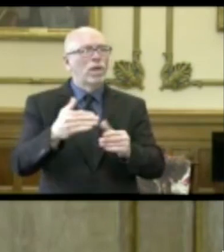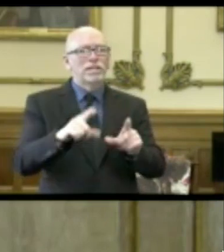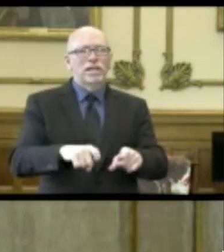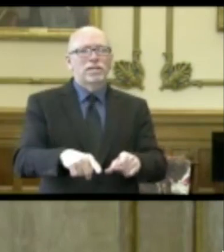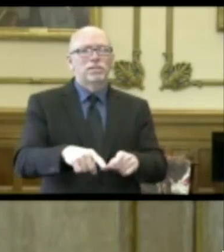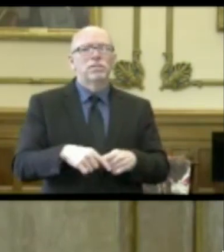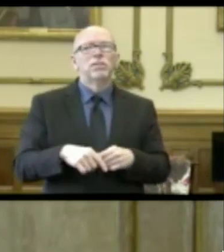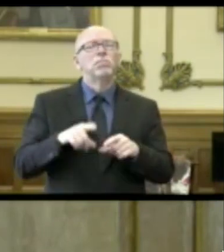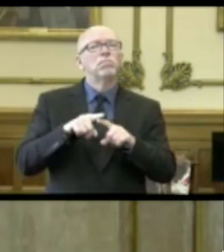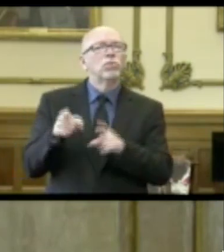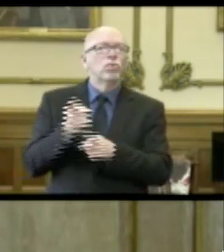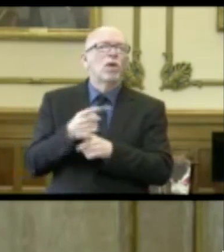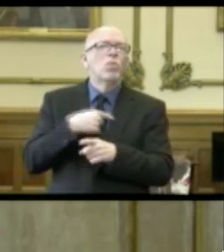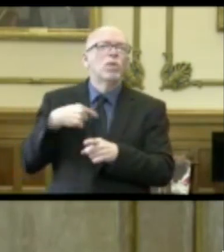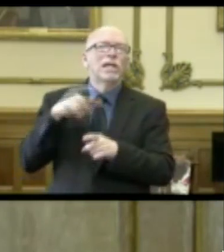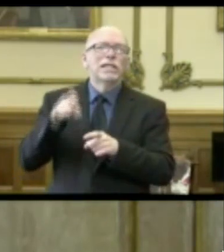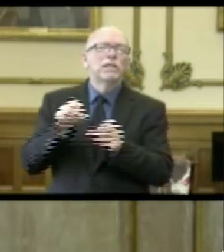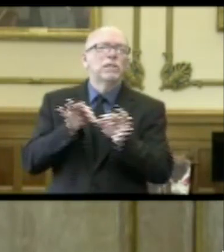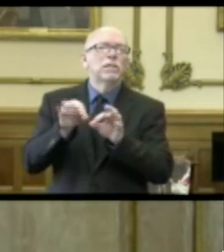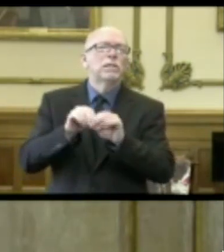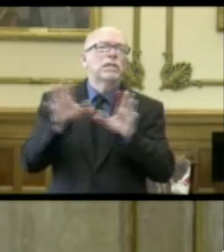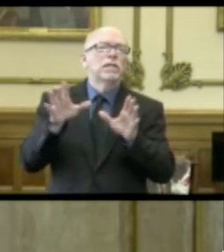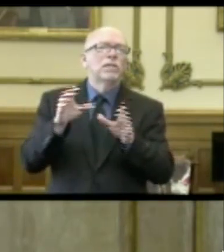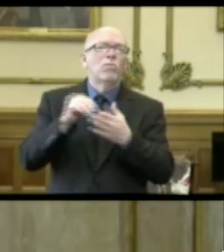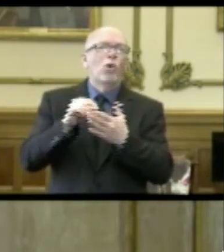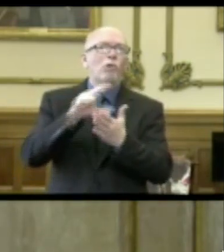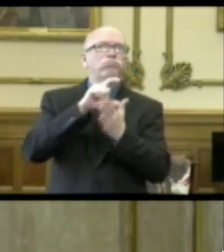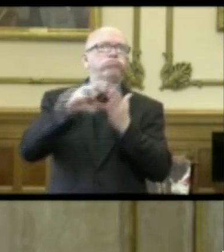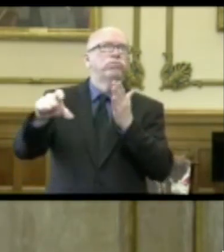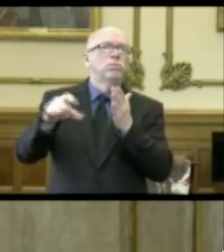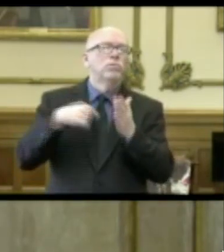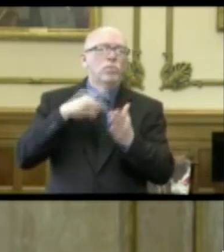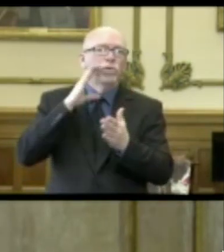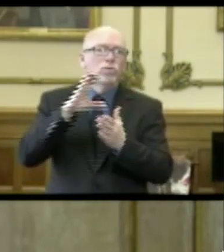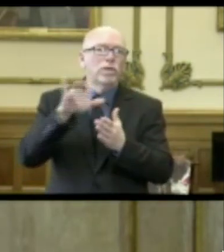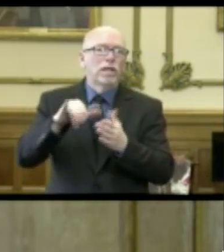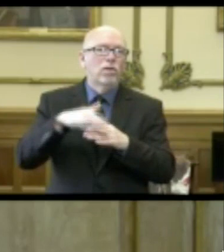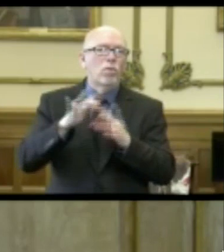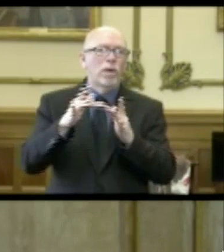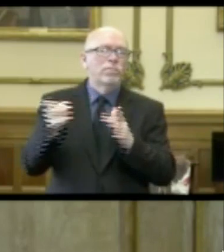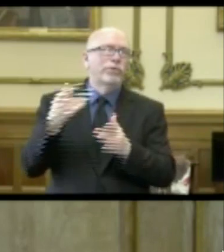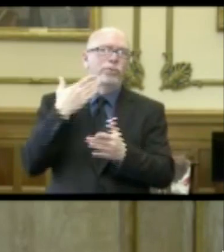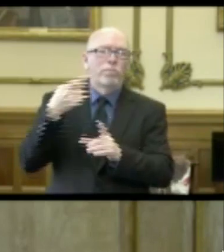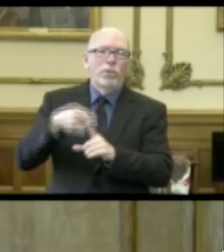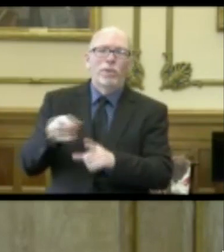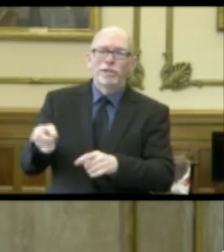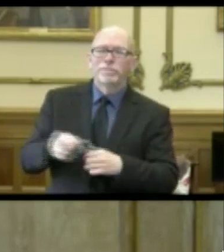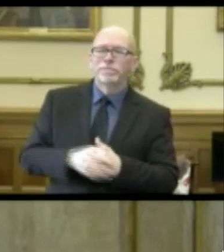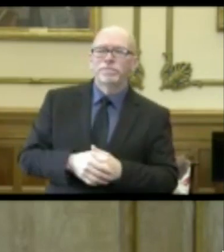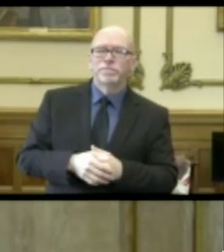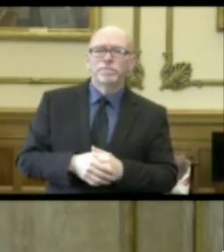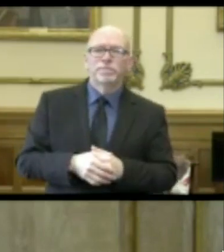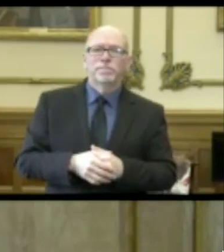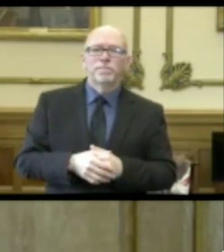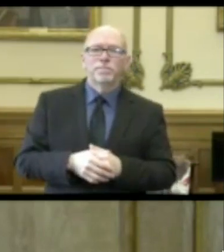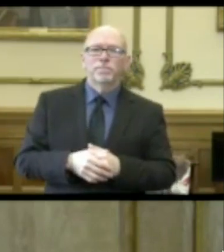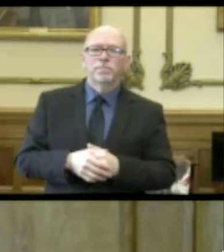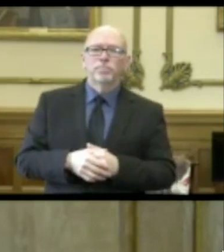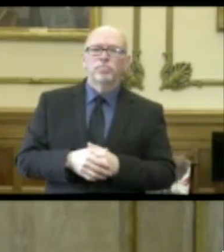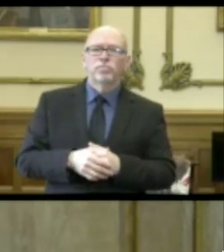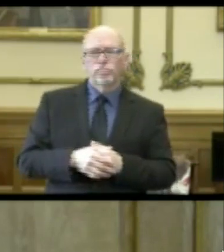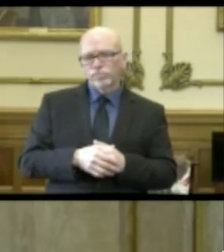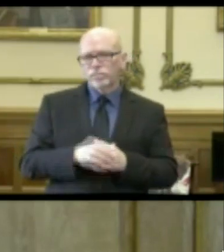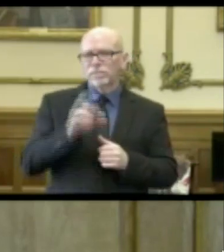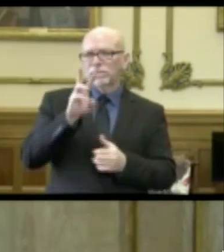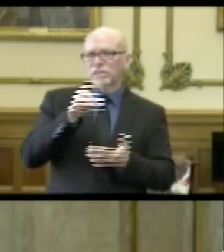test. But you're right, we could probably put that in big block letters and we will do that. I think that's a very good point. The